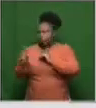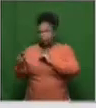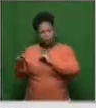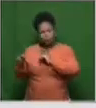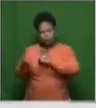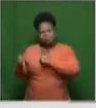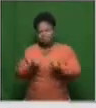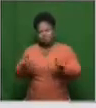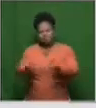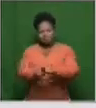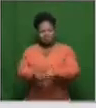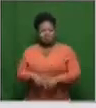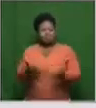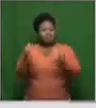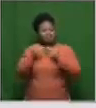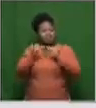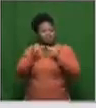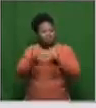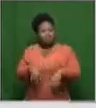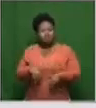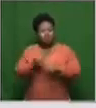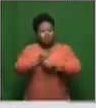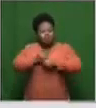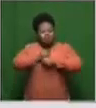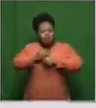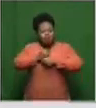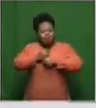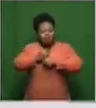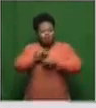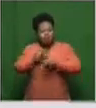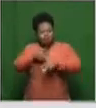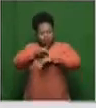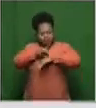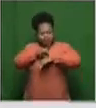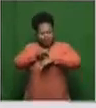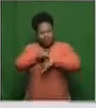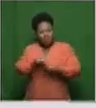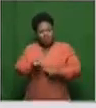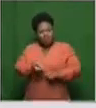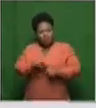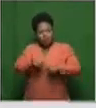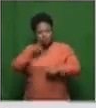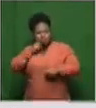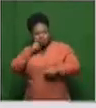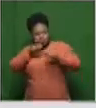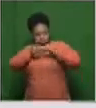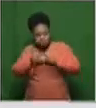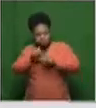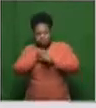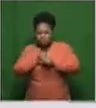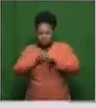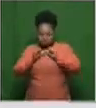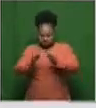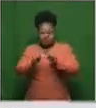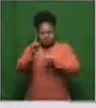We haven't lowered the standard of a clinical trial to try and fast track things. So we have to be very confident